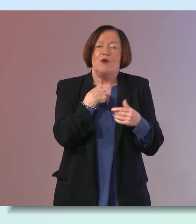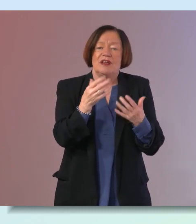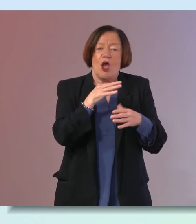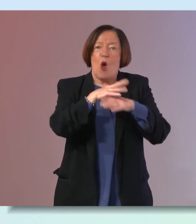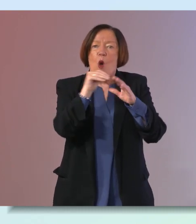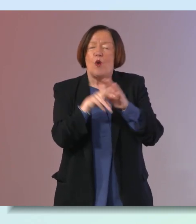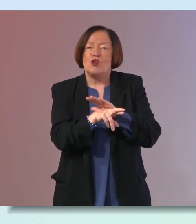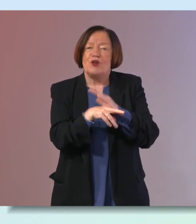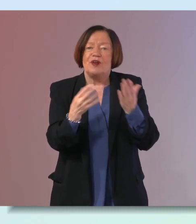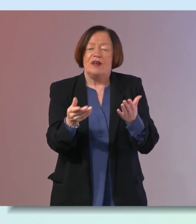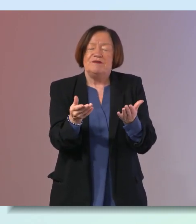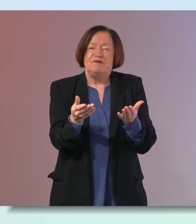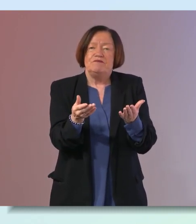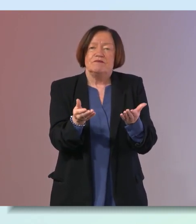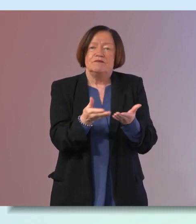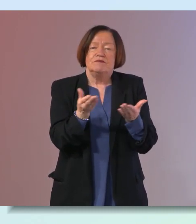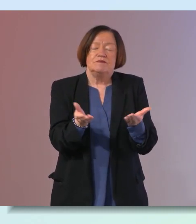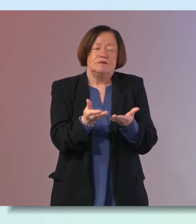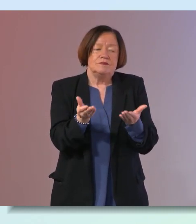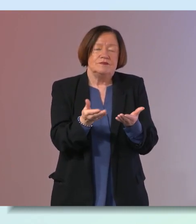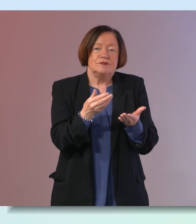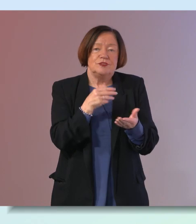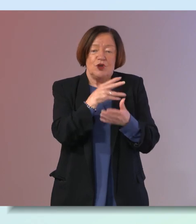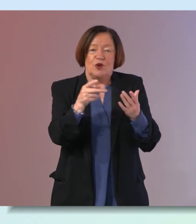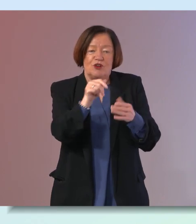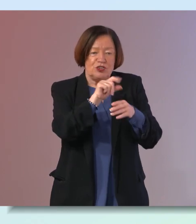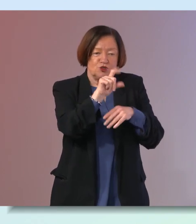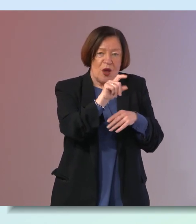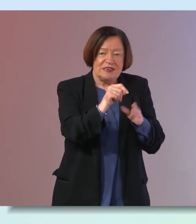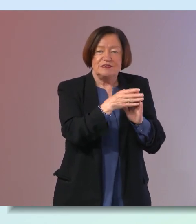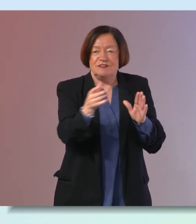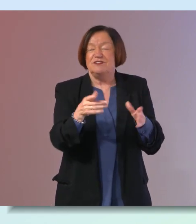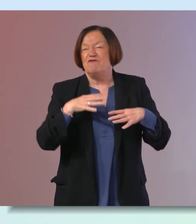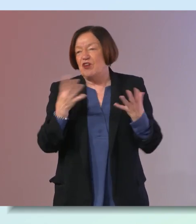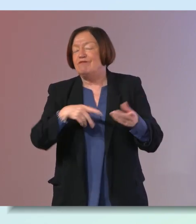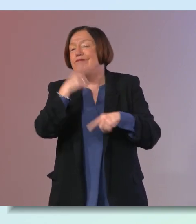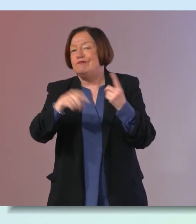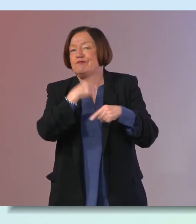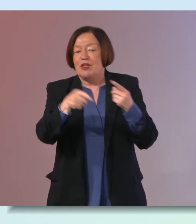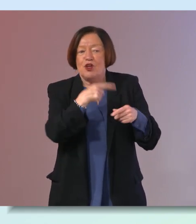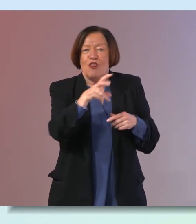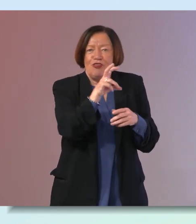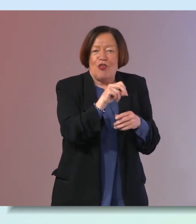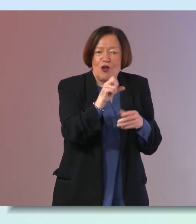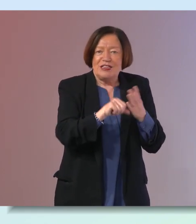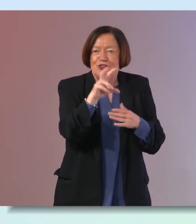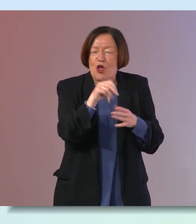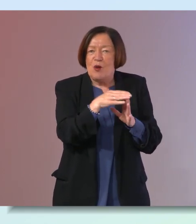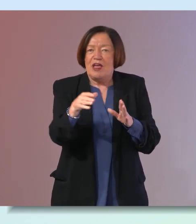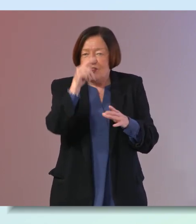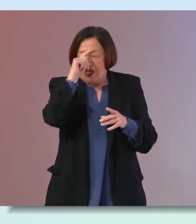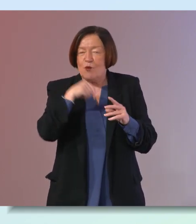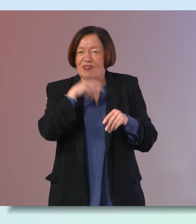get older and i suppose from you know your 20s you're fairly free a lot of people are and then you're into your 30s do you think that we